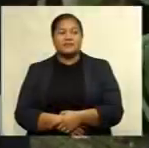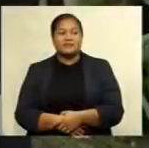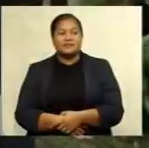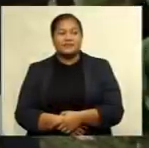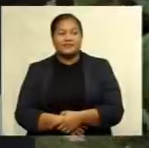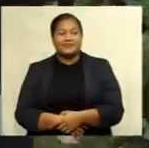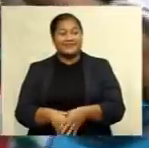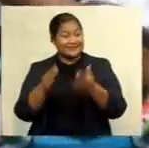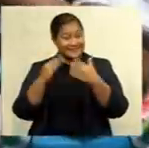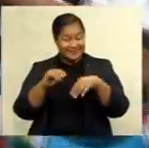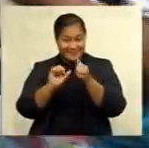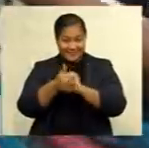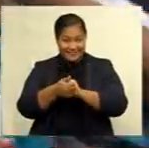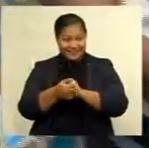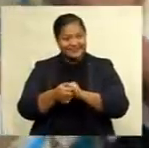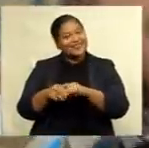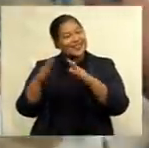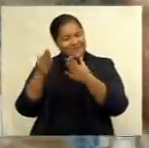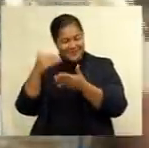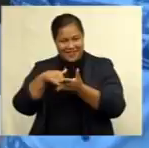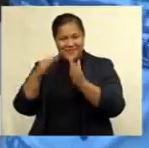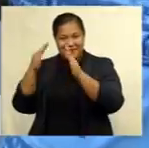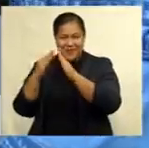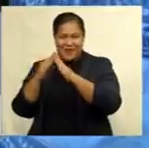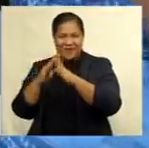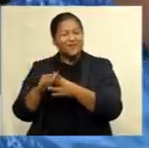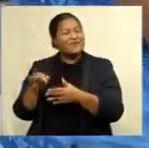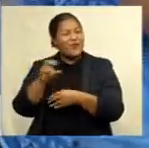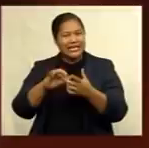Coming up in Sports Home at last for National Hero.